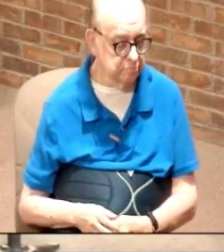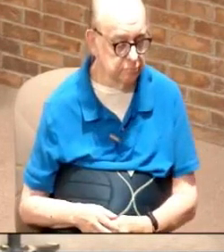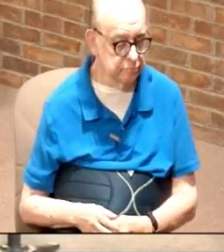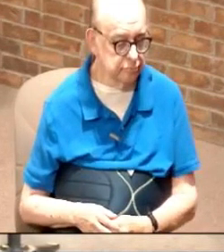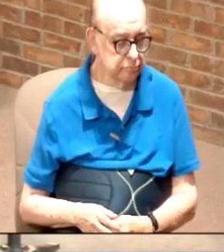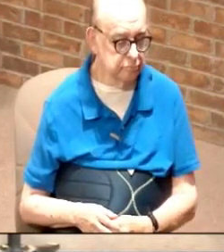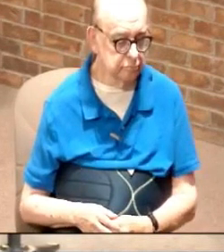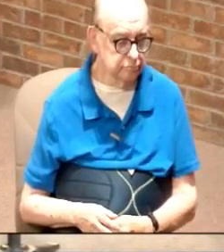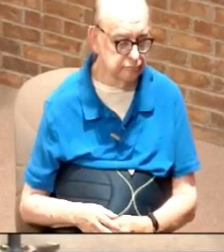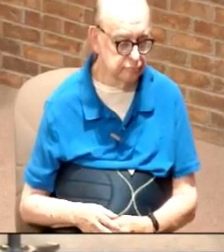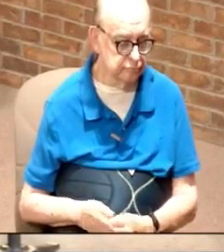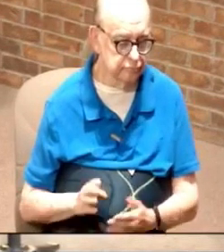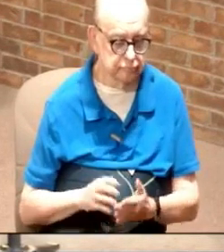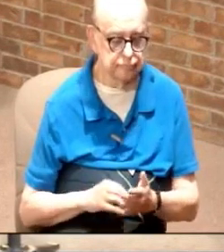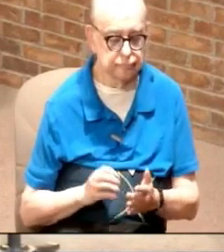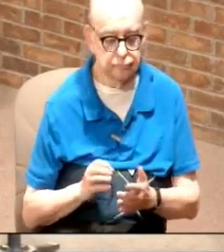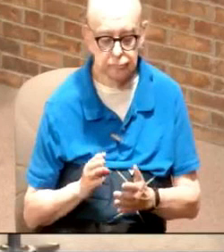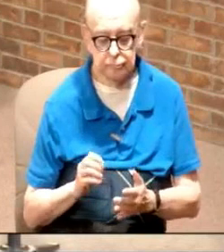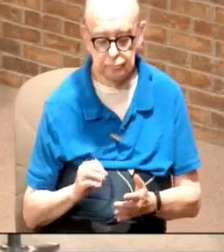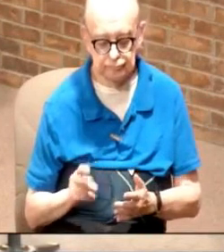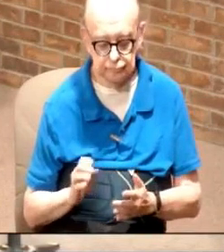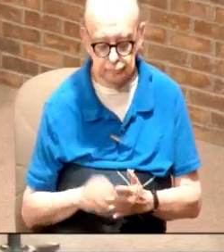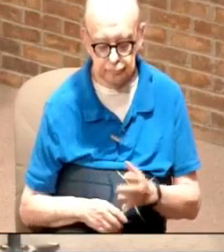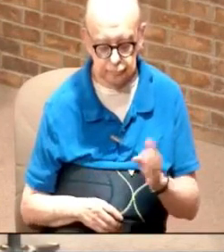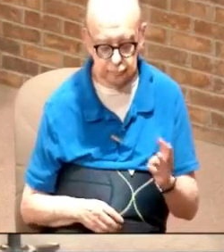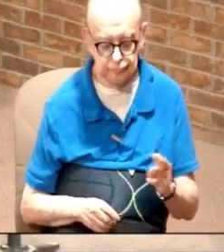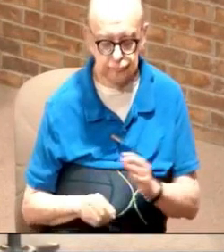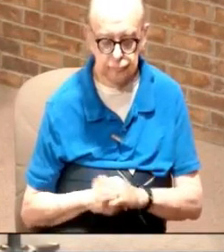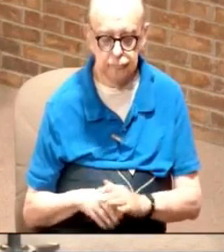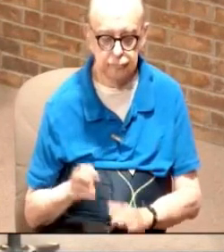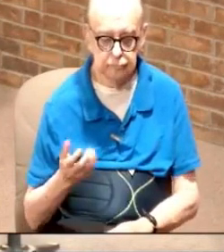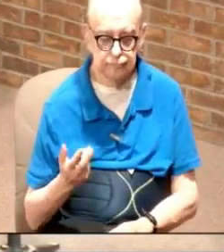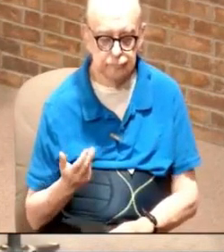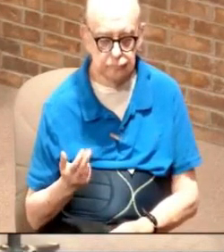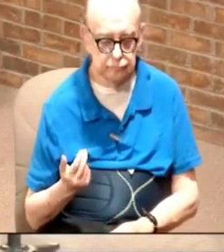in Mark chapter six in verse number 13